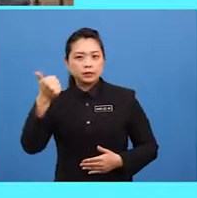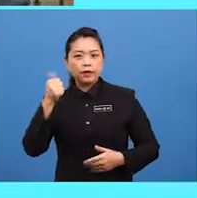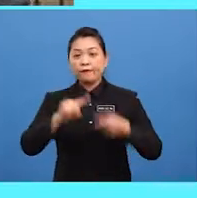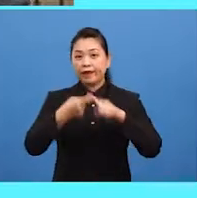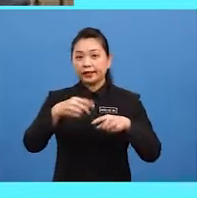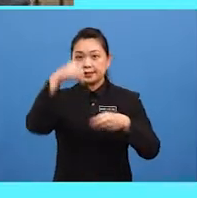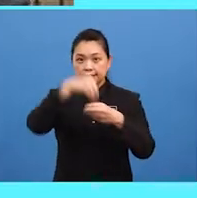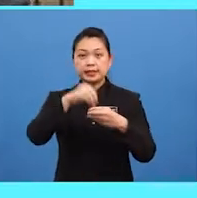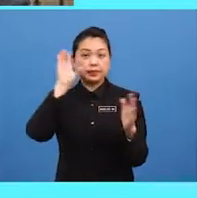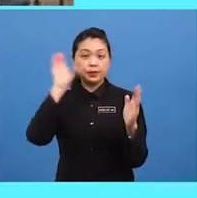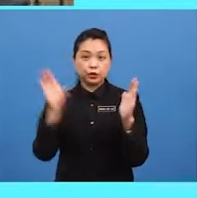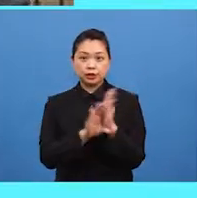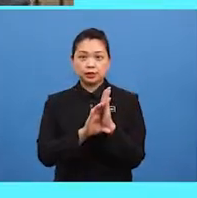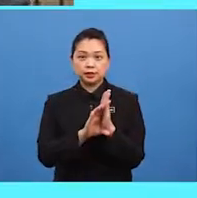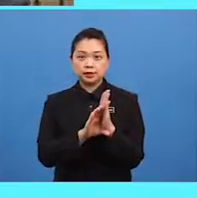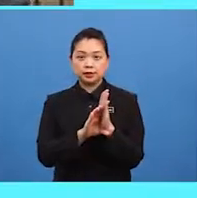this picture